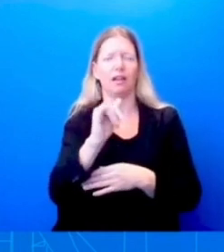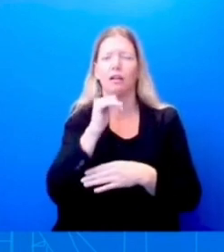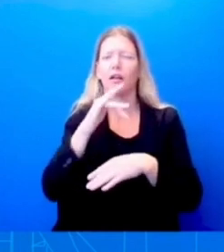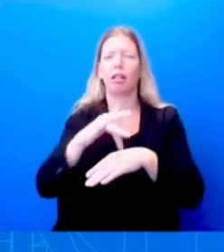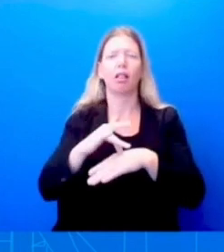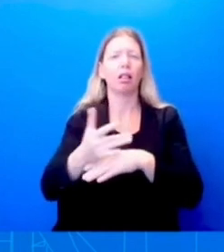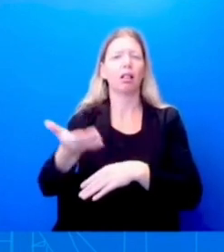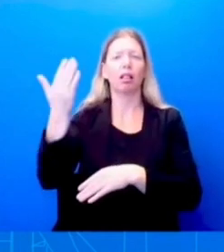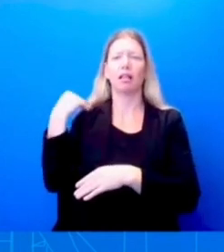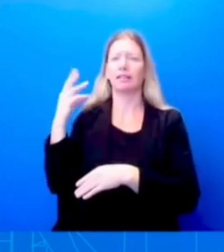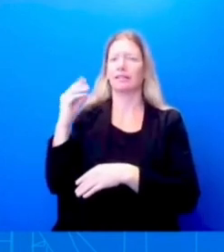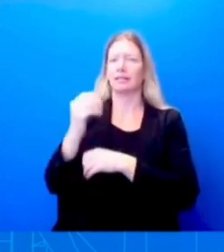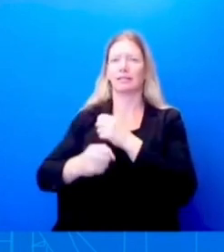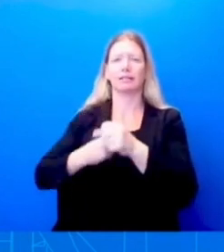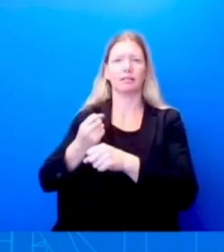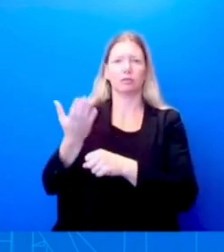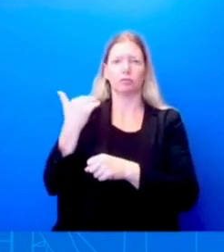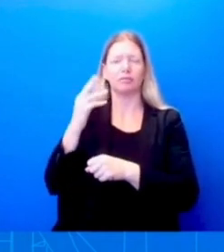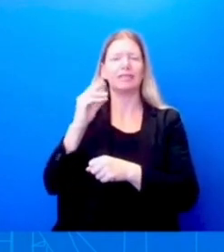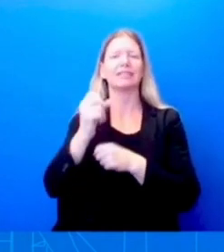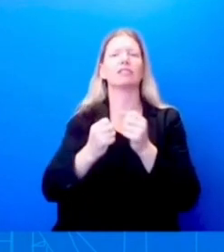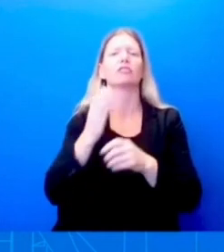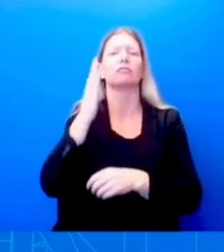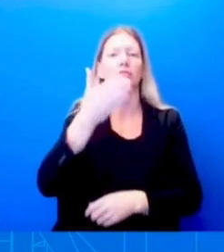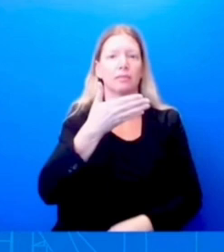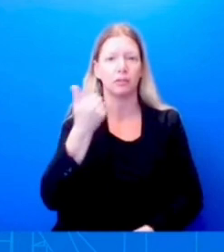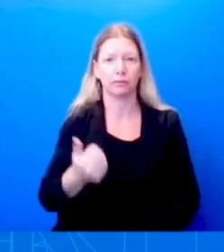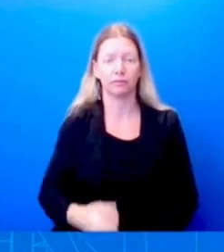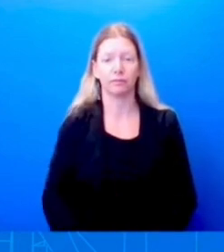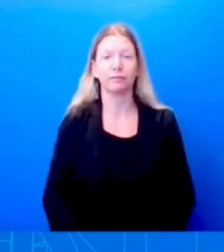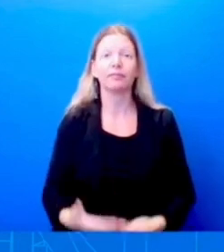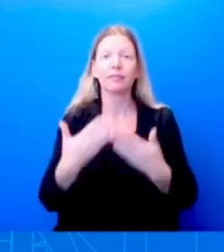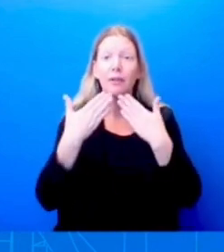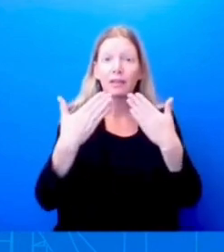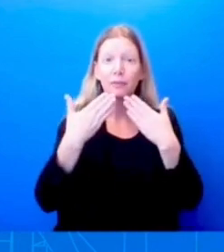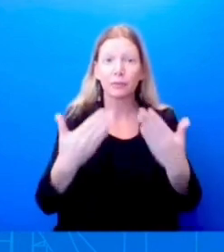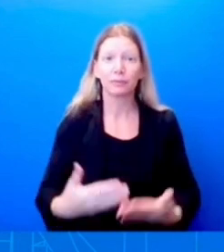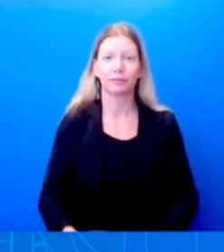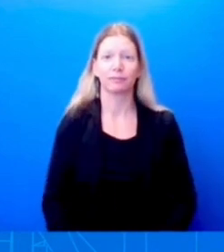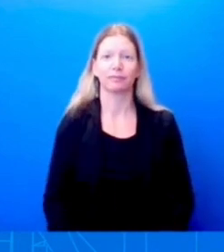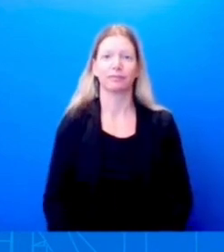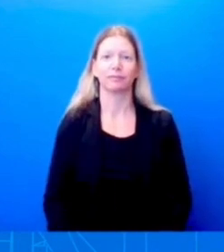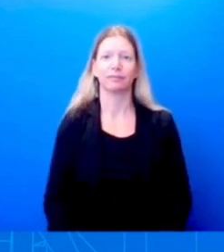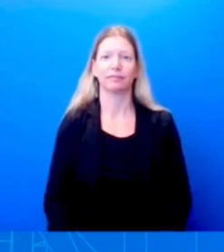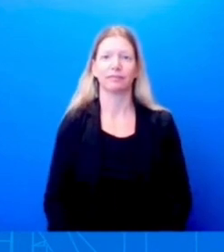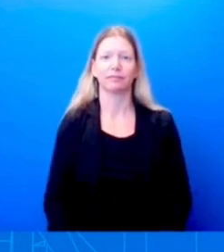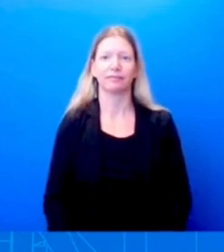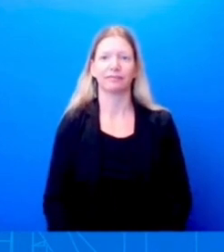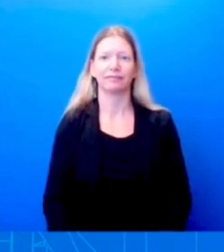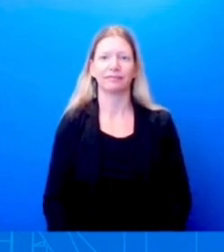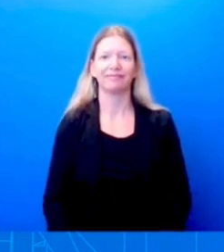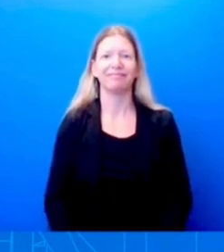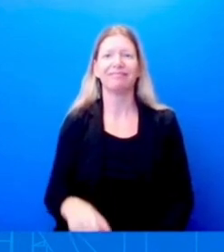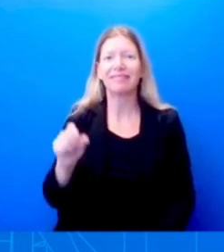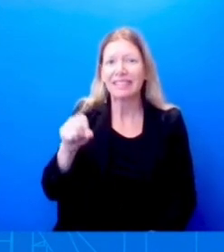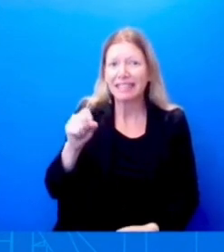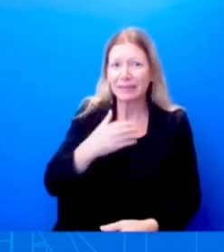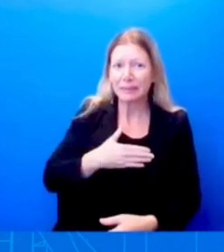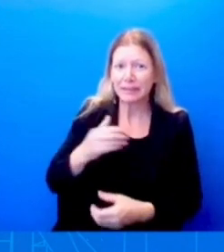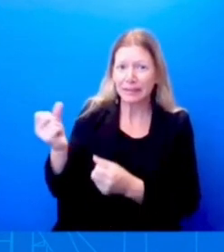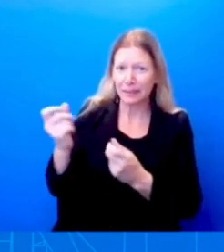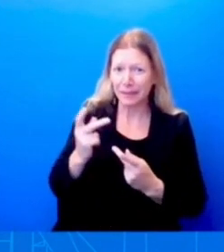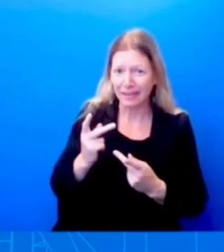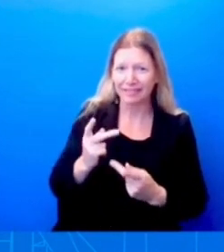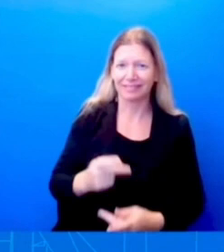I don't know about that. We'll see. Please do come back. Thank you, Mayor. Please do come back. 60 years. Let's do that.